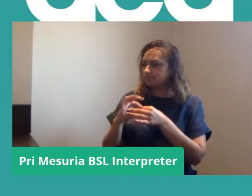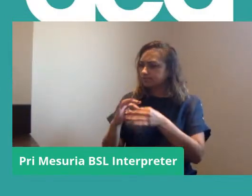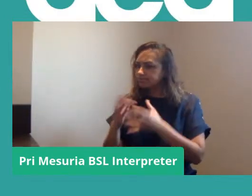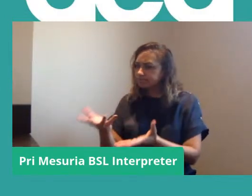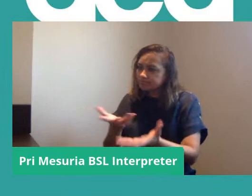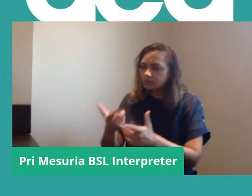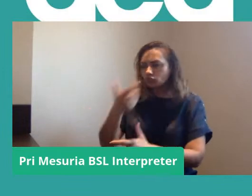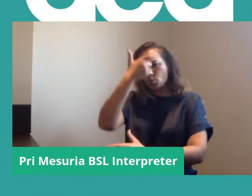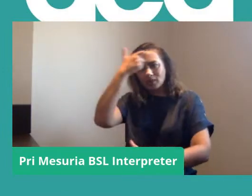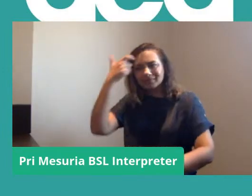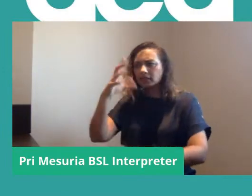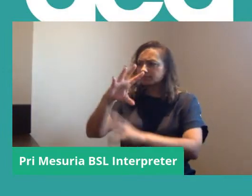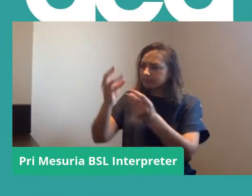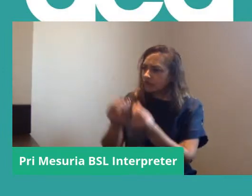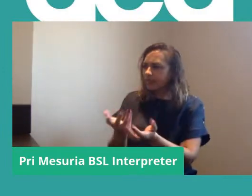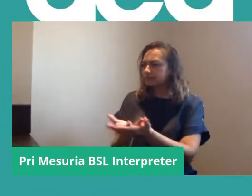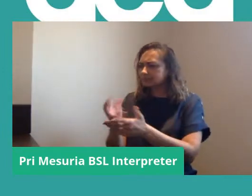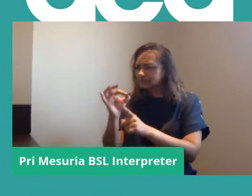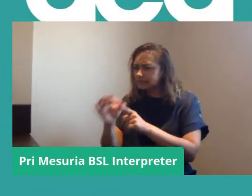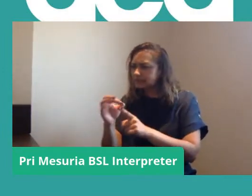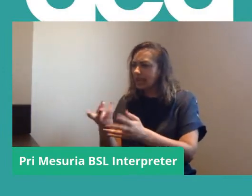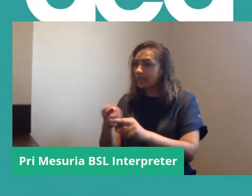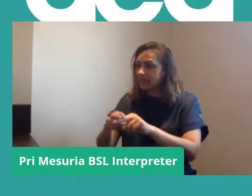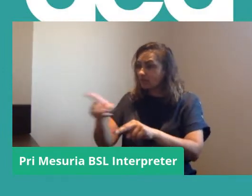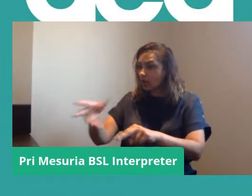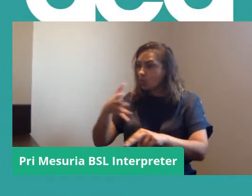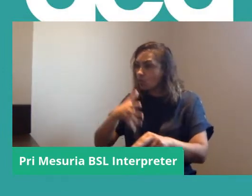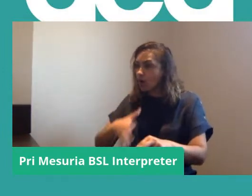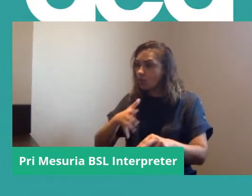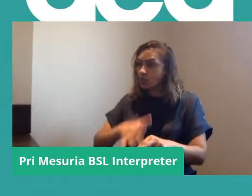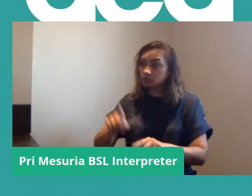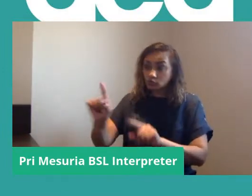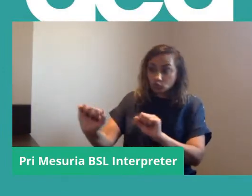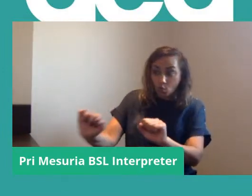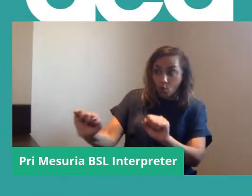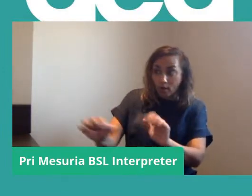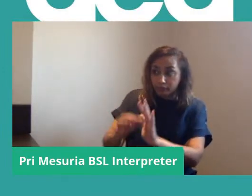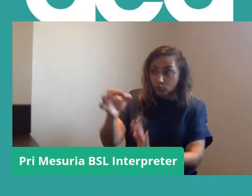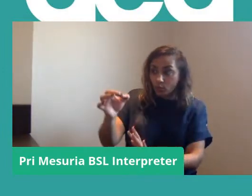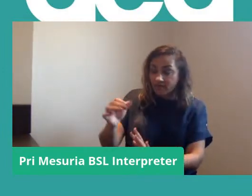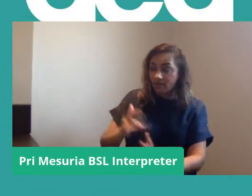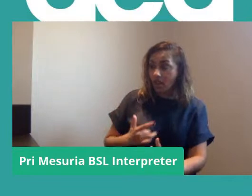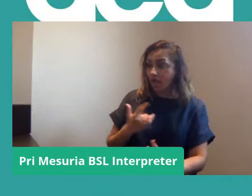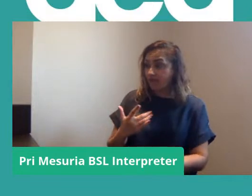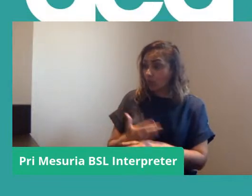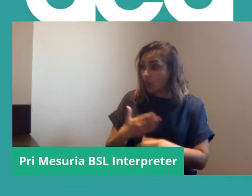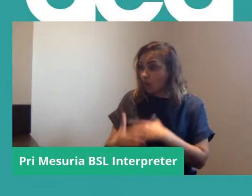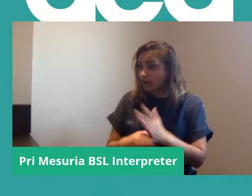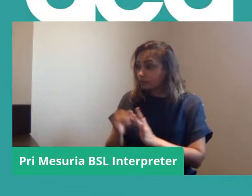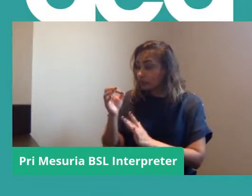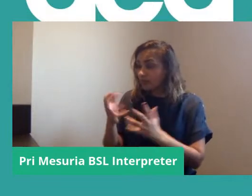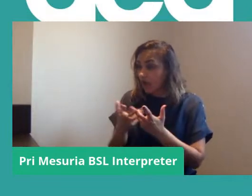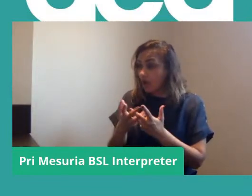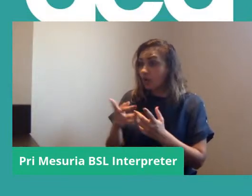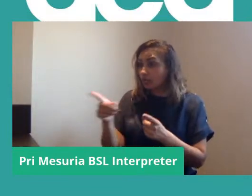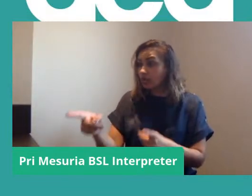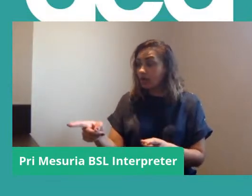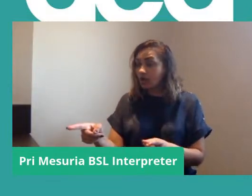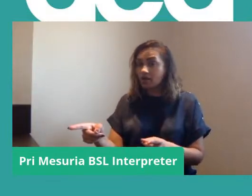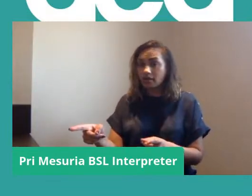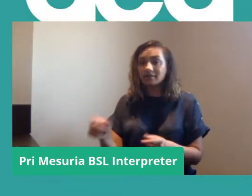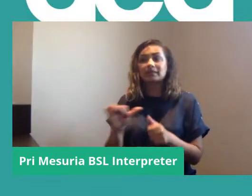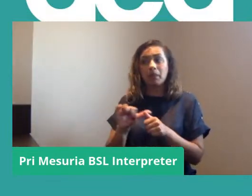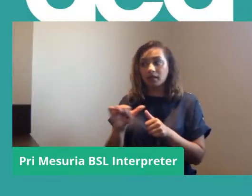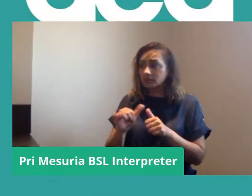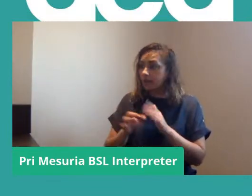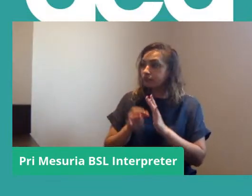to understand that if they want to see their own lives improve, their working life, their entire life get better,